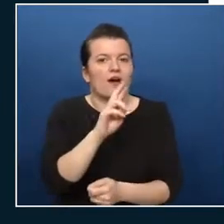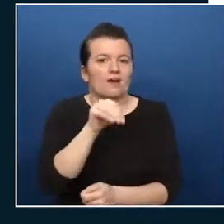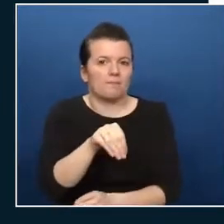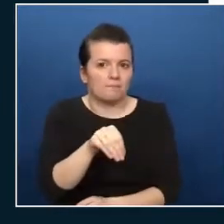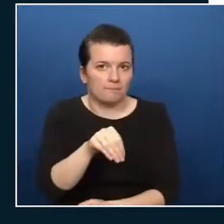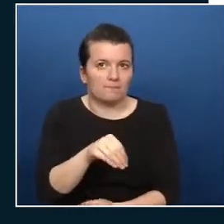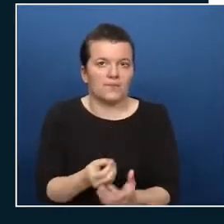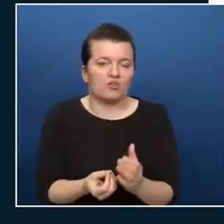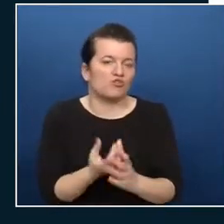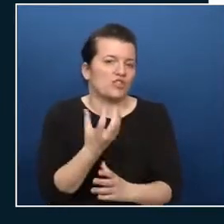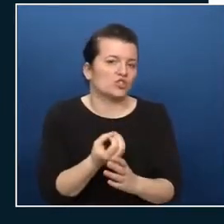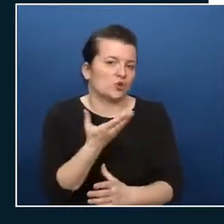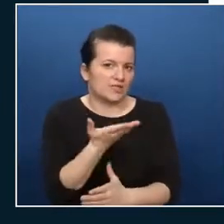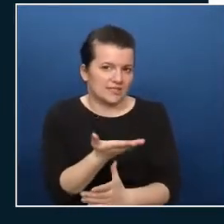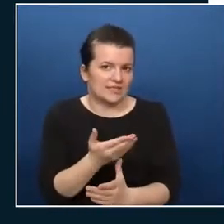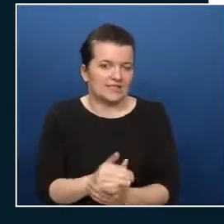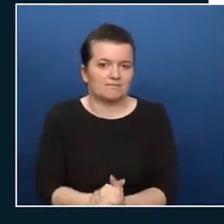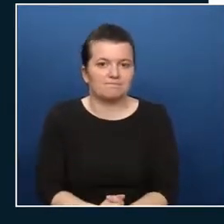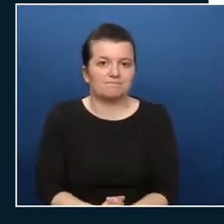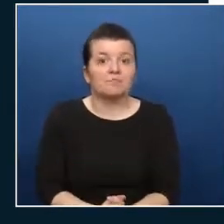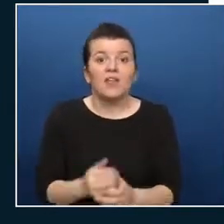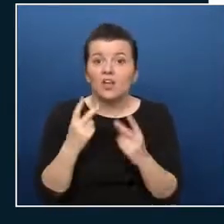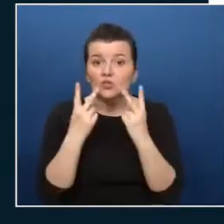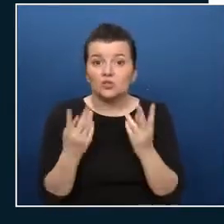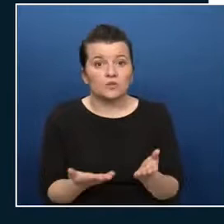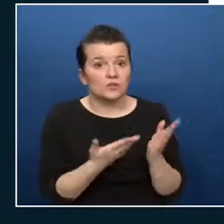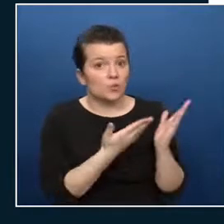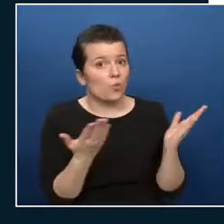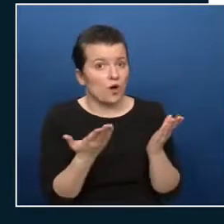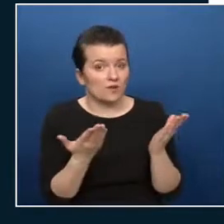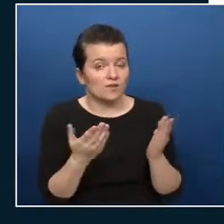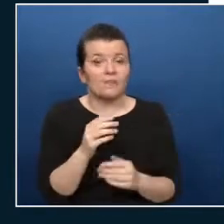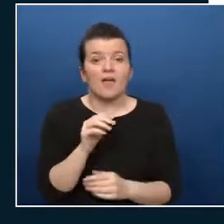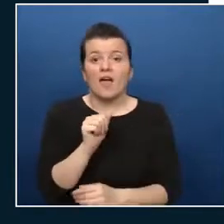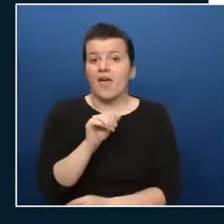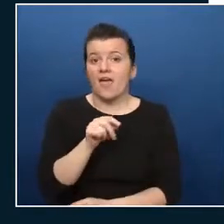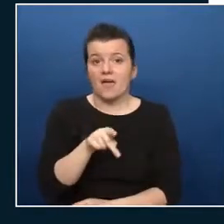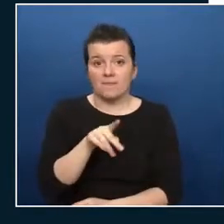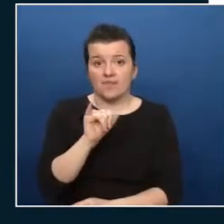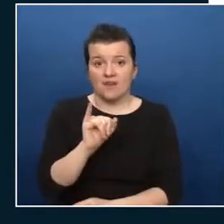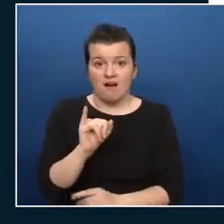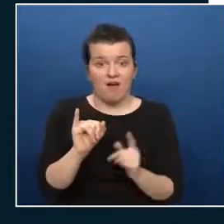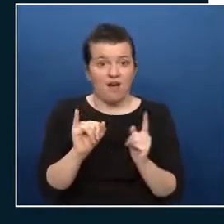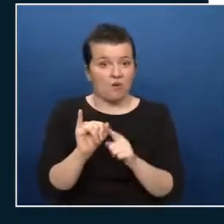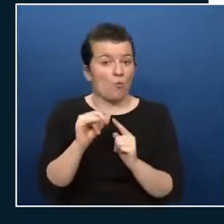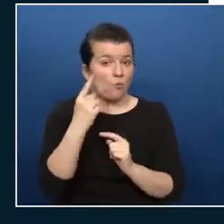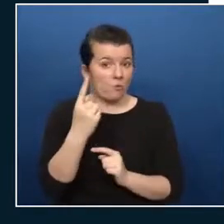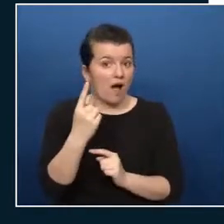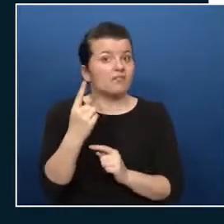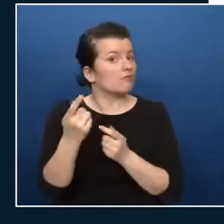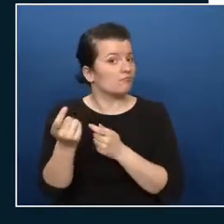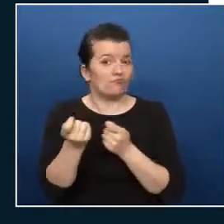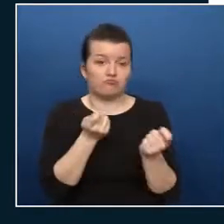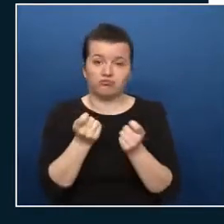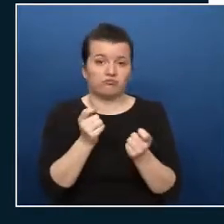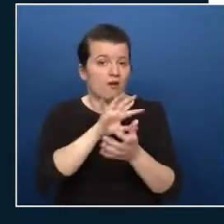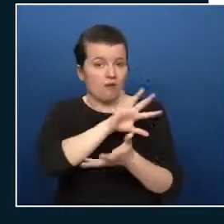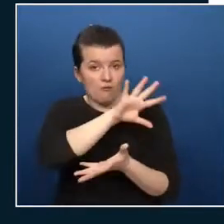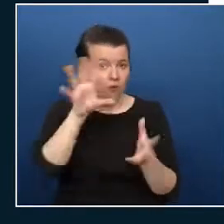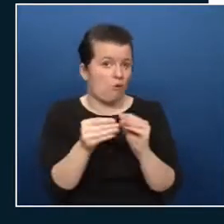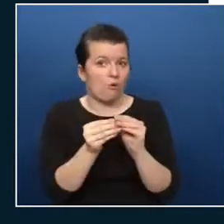and what you see here is that the same API handles all these different requests so